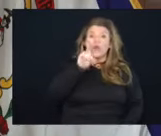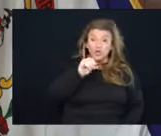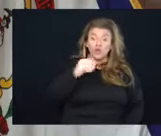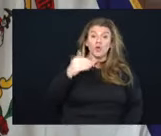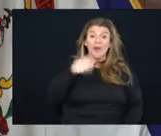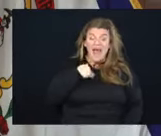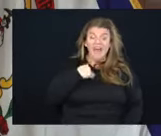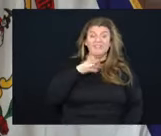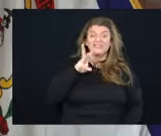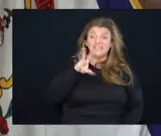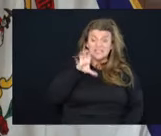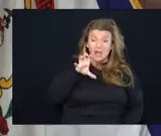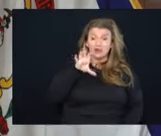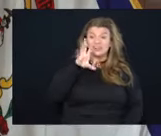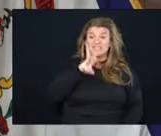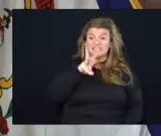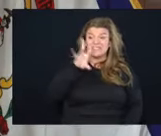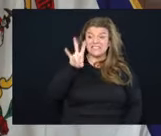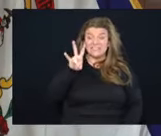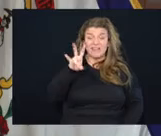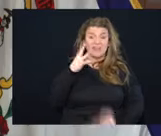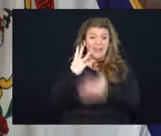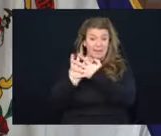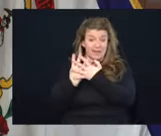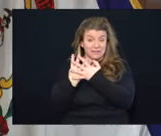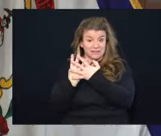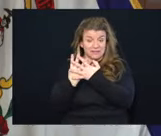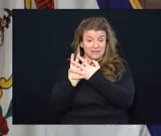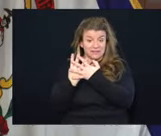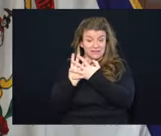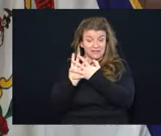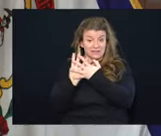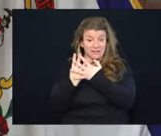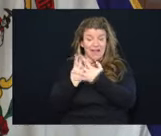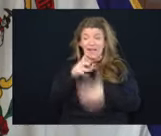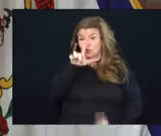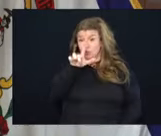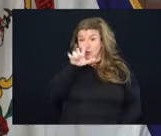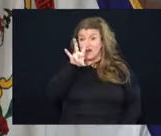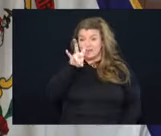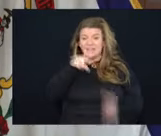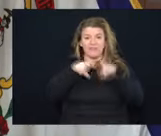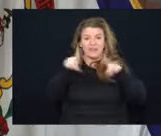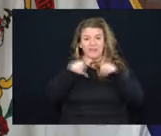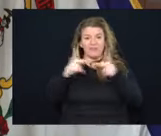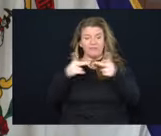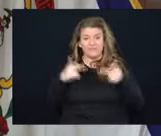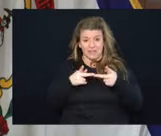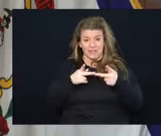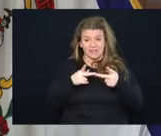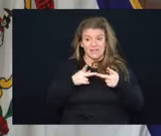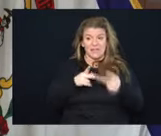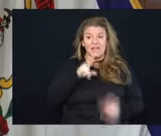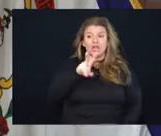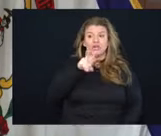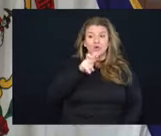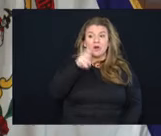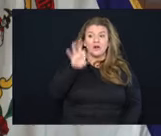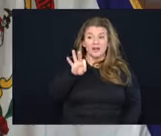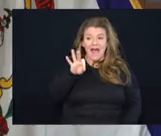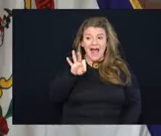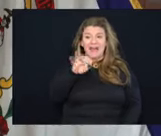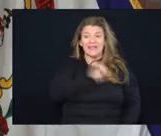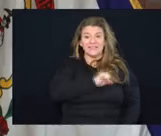667 inmate cases at 27 different facilities and 209